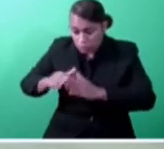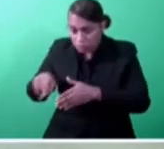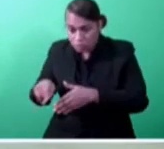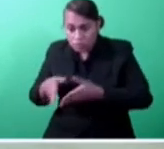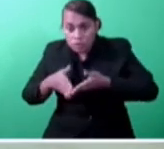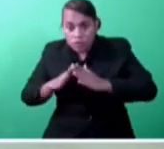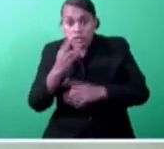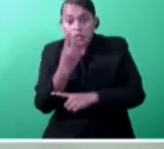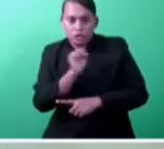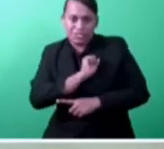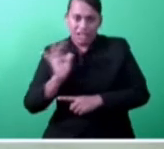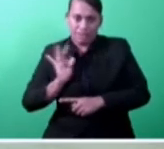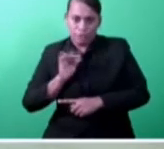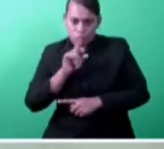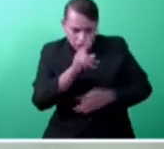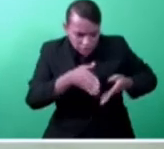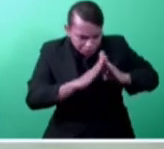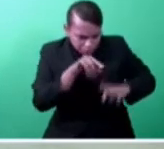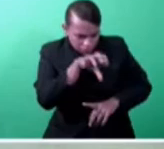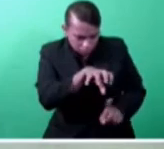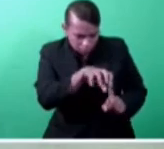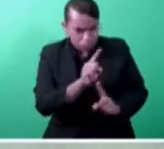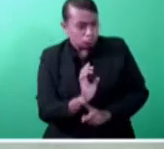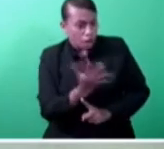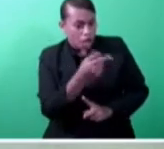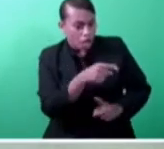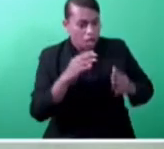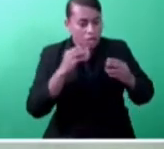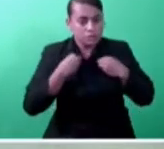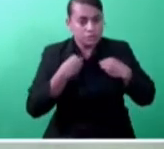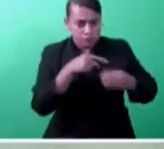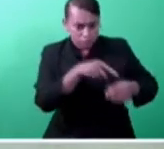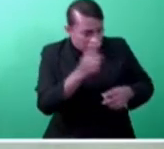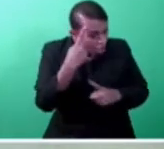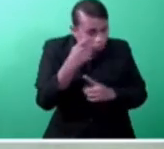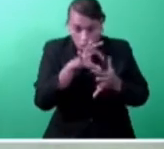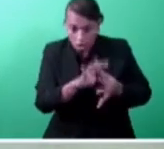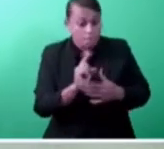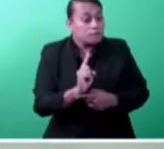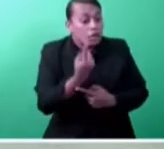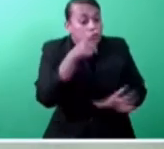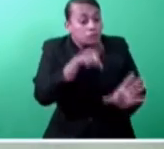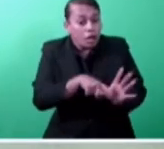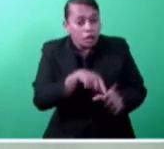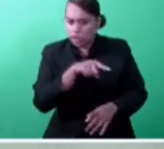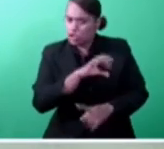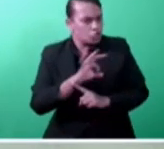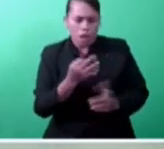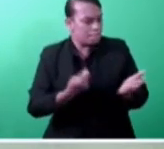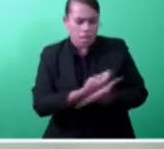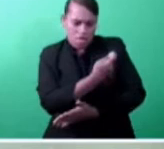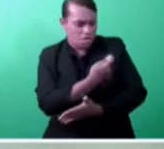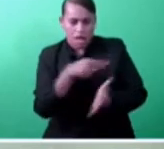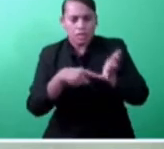employees are exempt from the business licensing fee for the first year of operation. Micro-enterprises